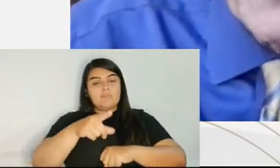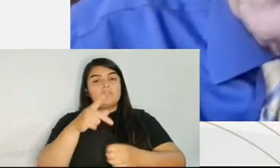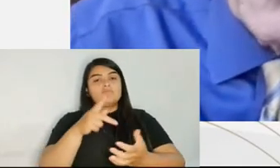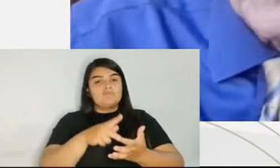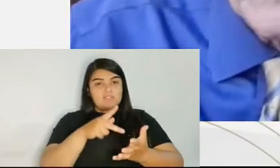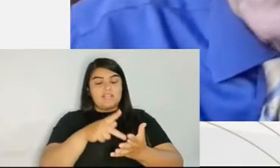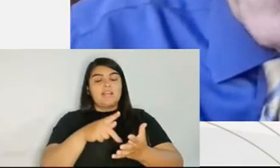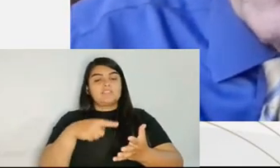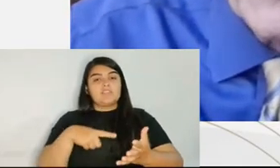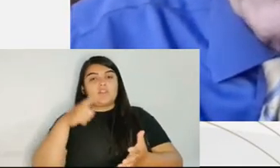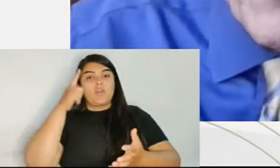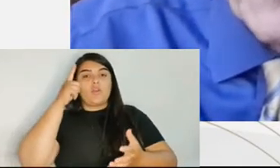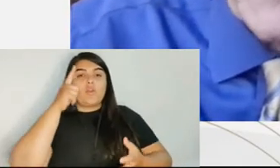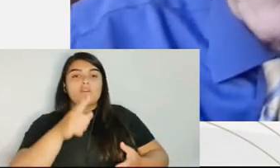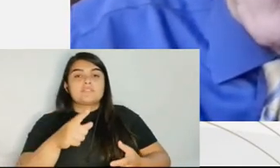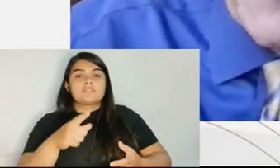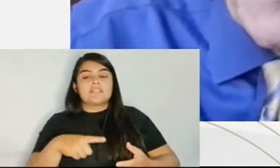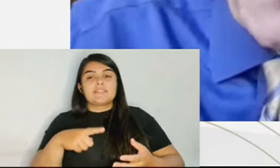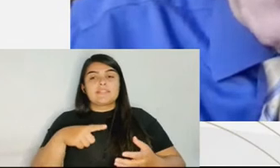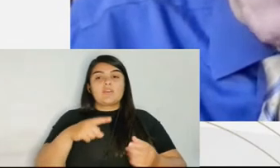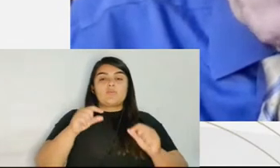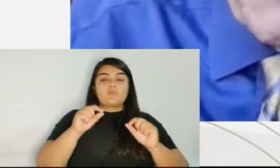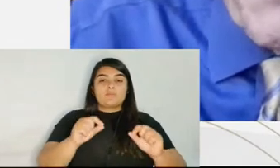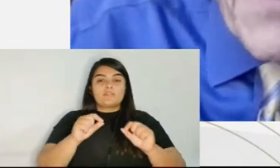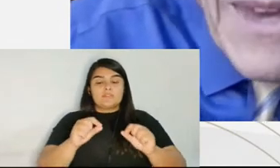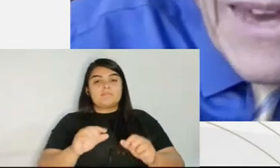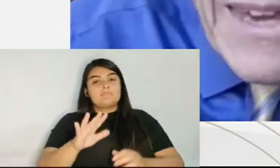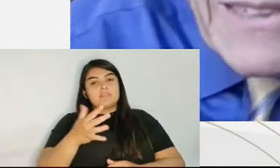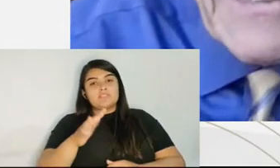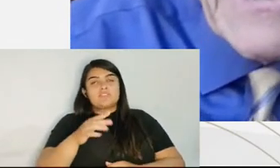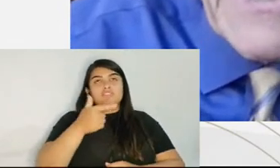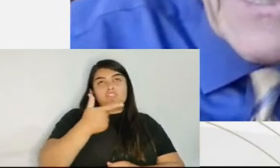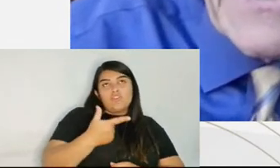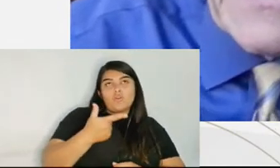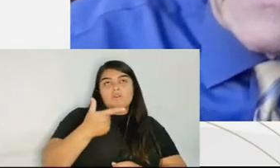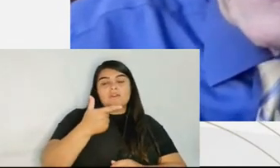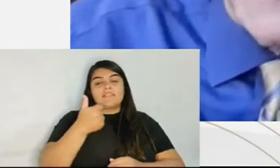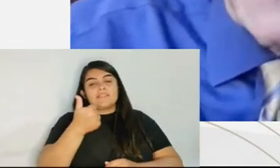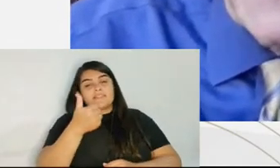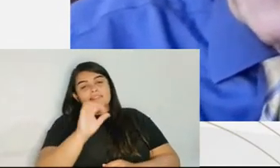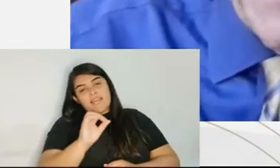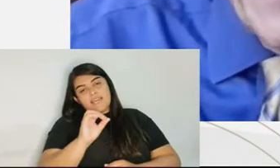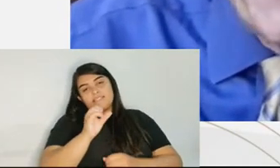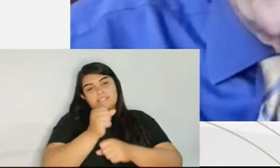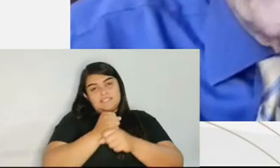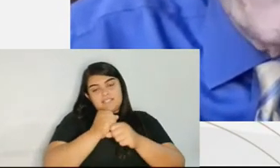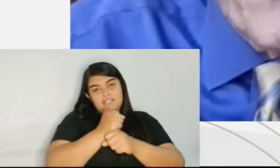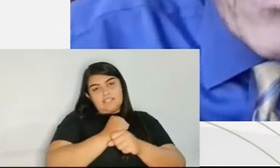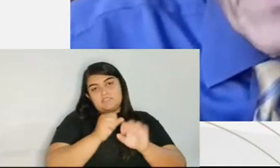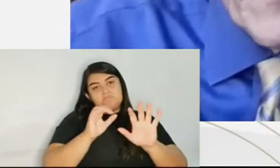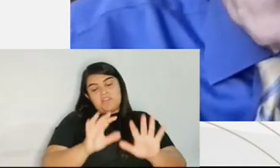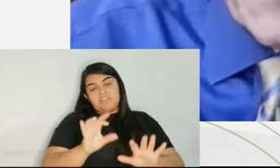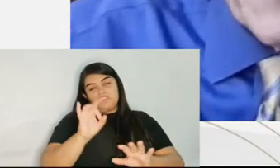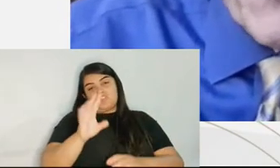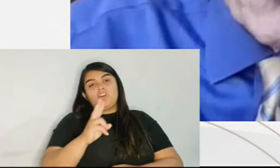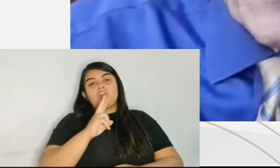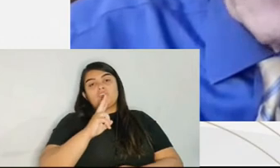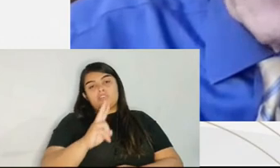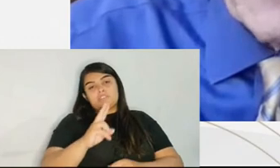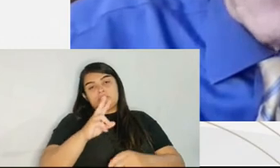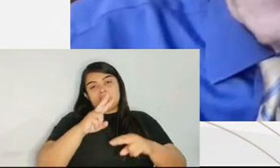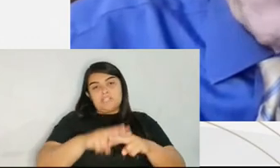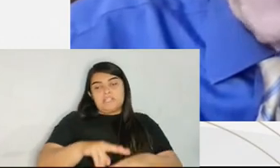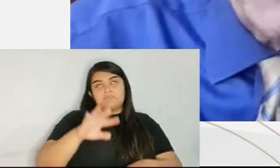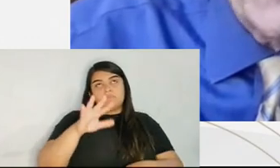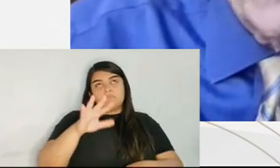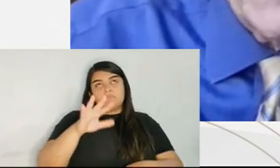man, just two years in the House of Correction. By the 1860s, 40% of murder